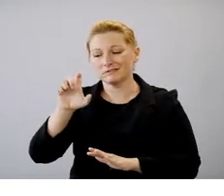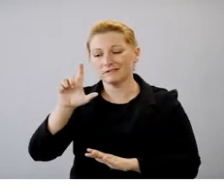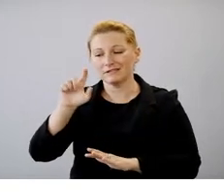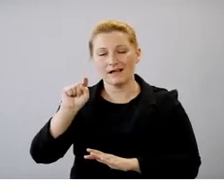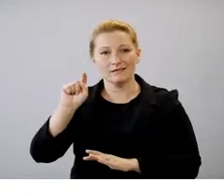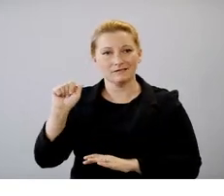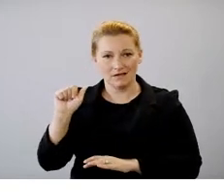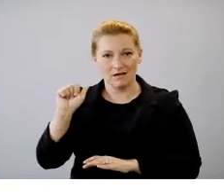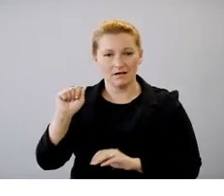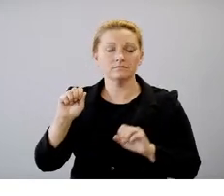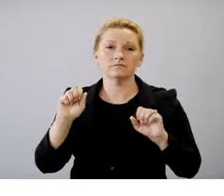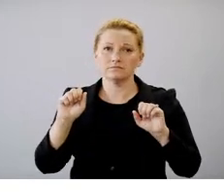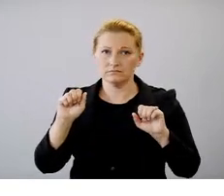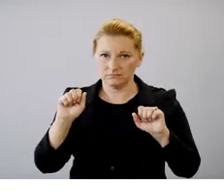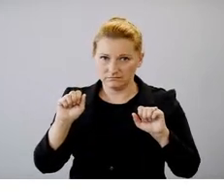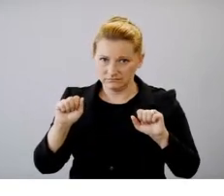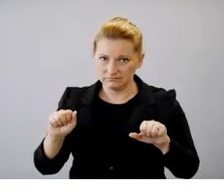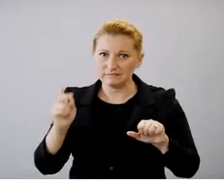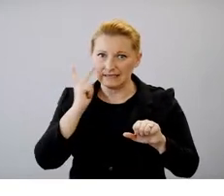increasing.